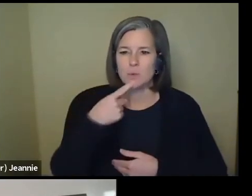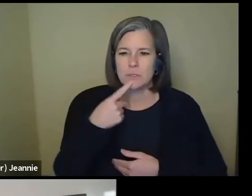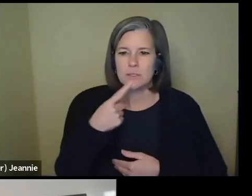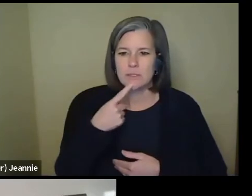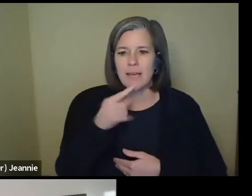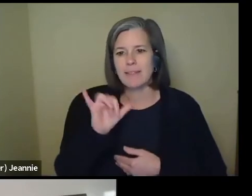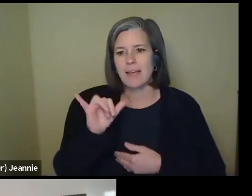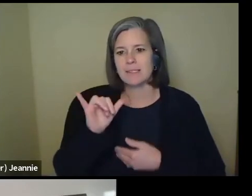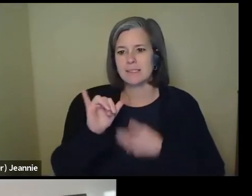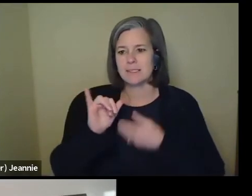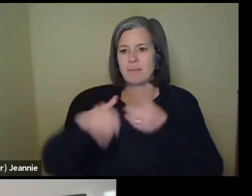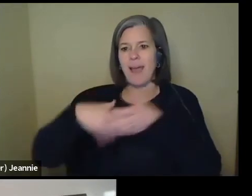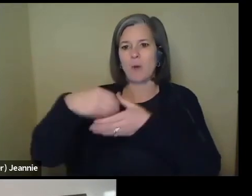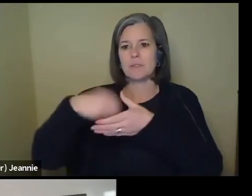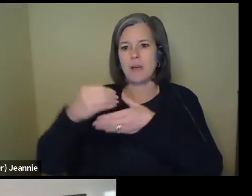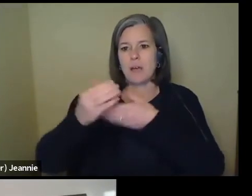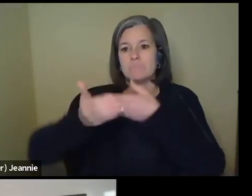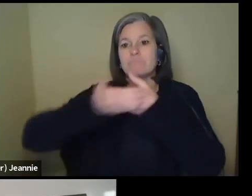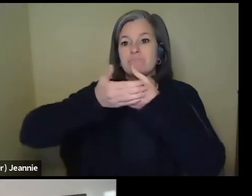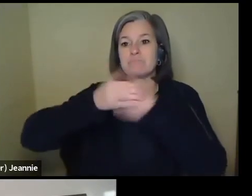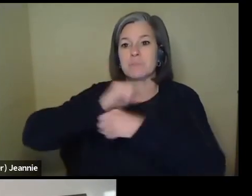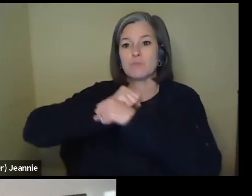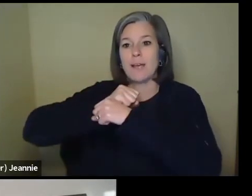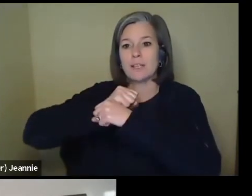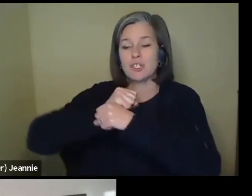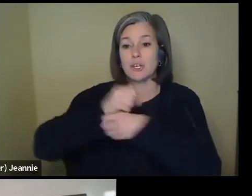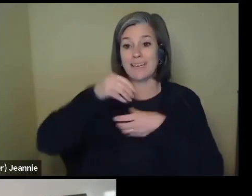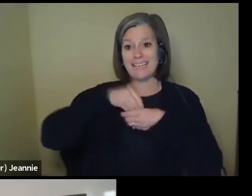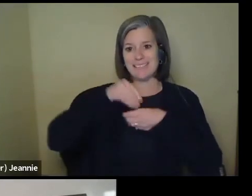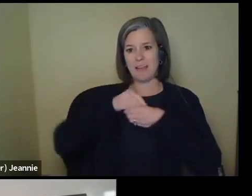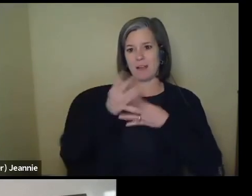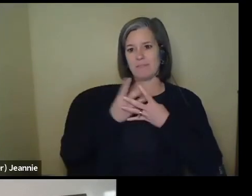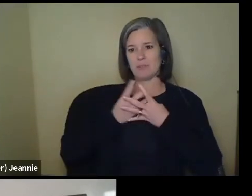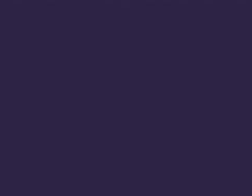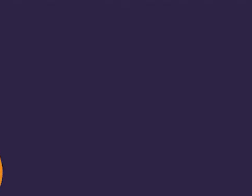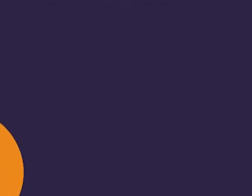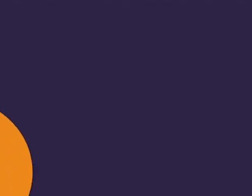outer protective layer and then the inner filtration layer. Thanks.